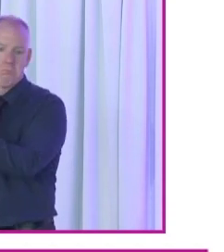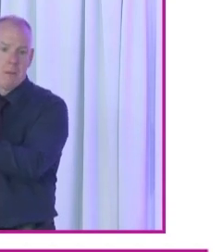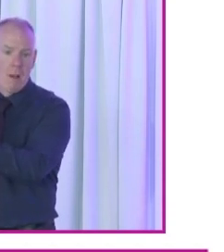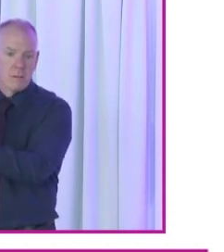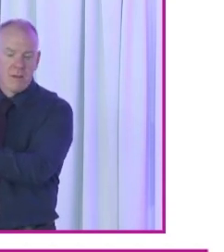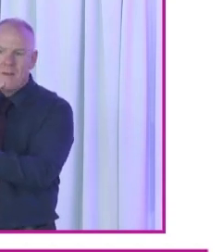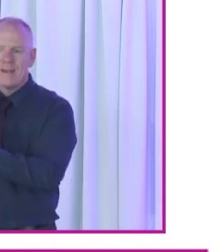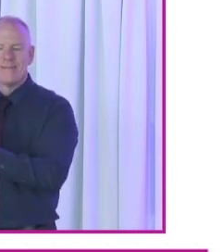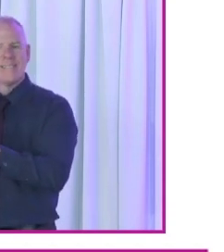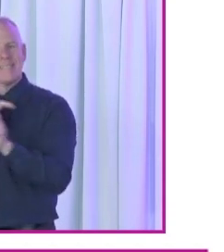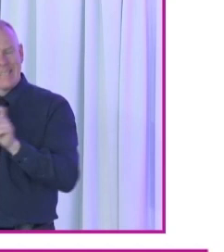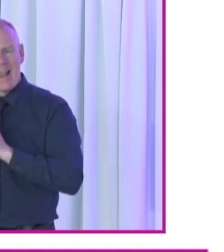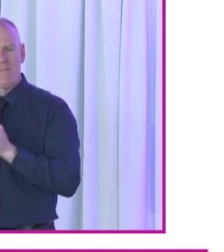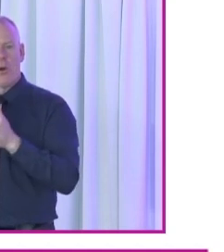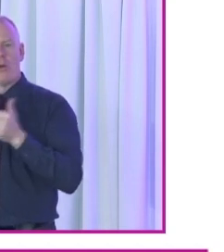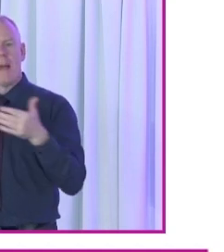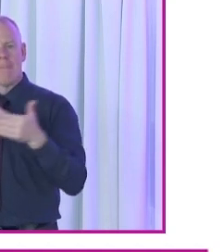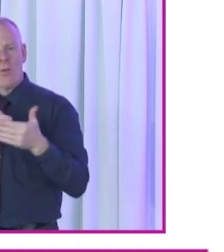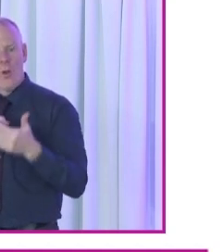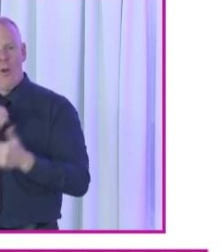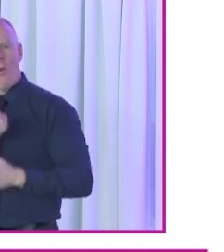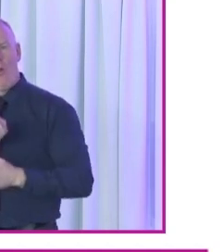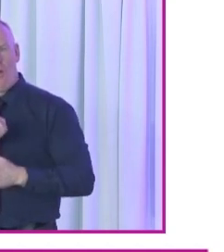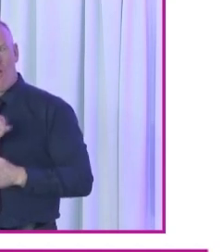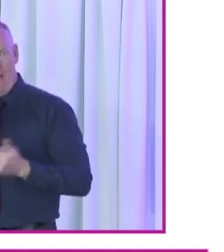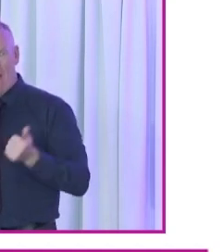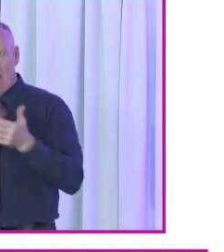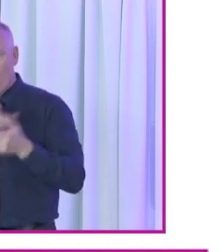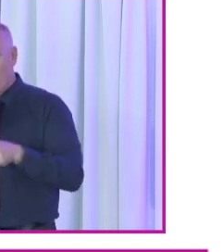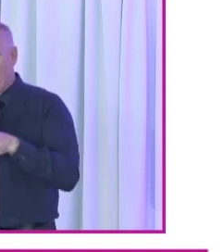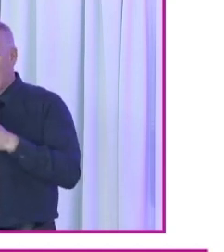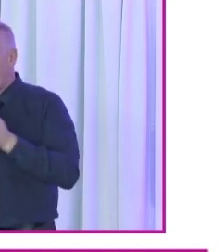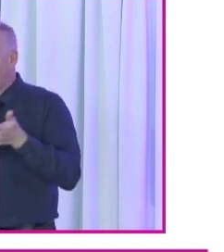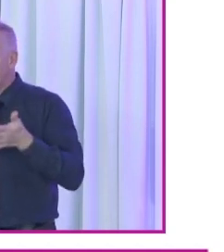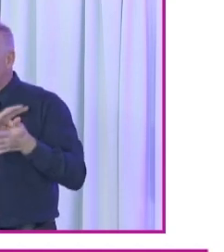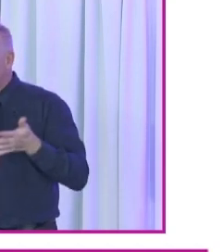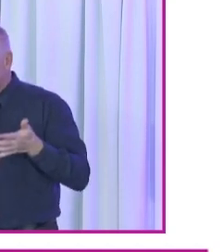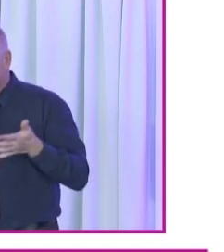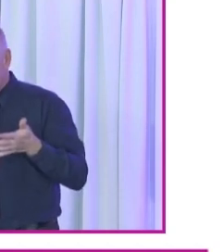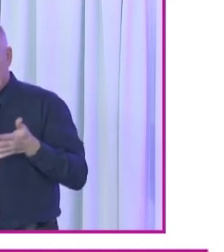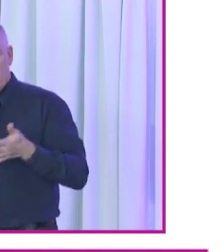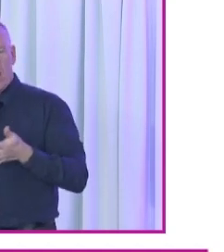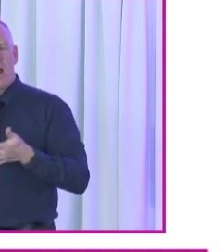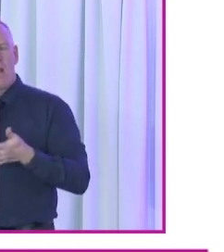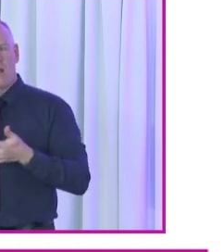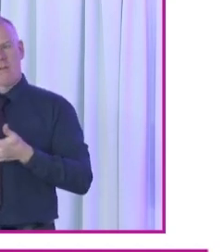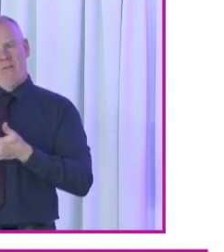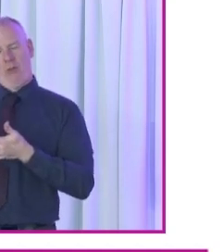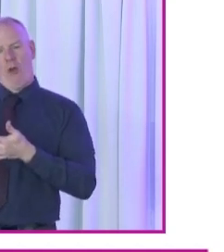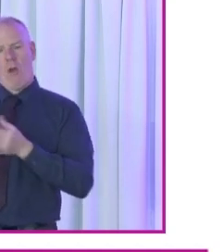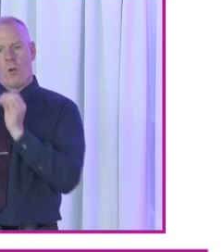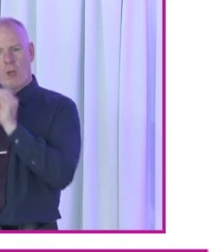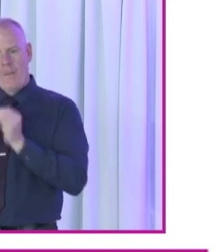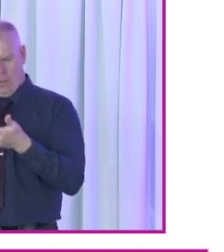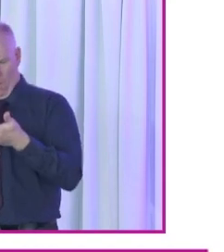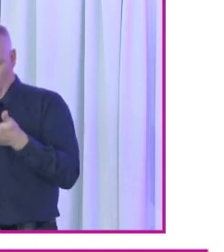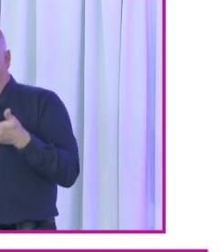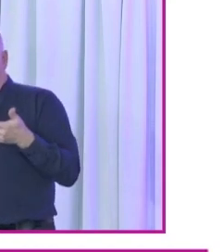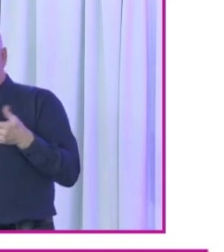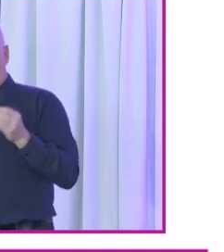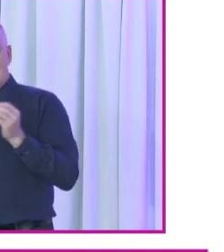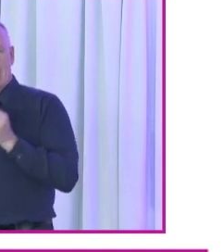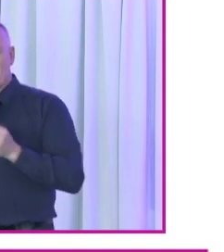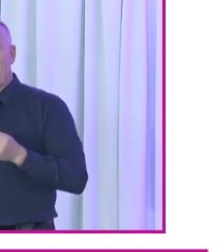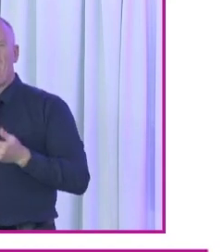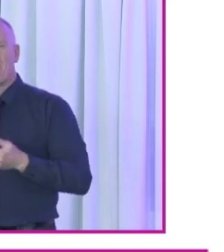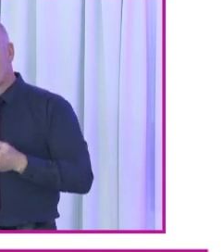experience, they still were in the category of facing barriers to voting. And a lot of the comments reflected this in terms